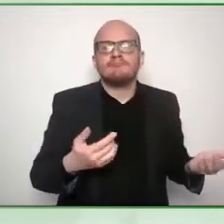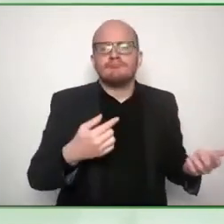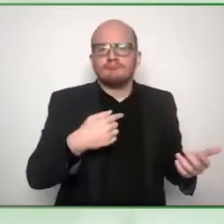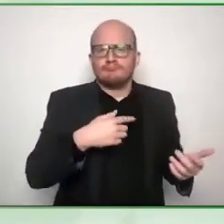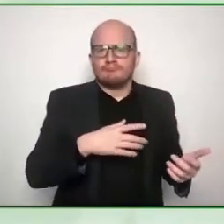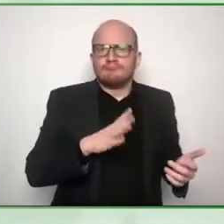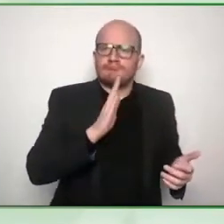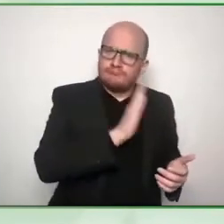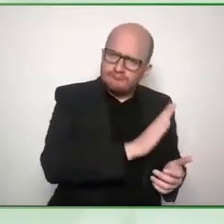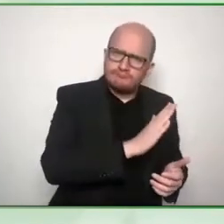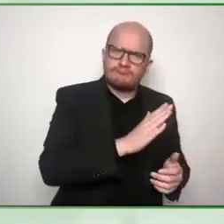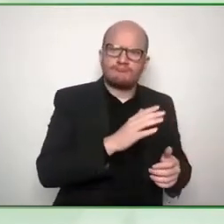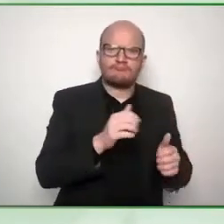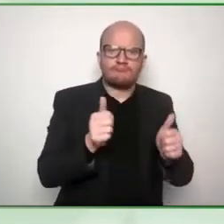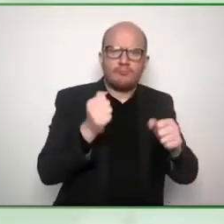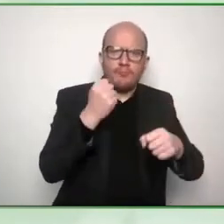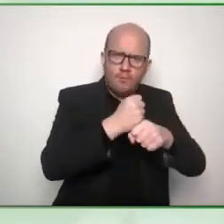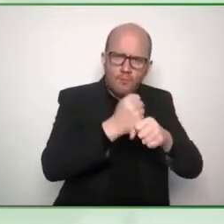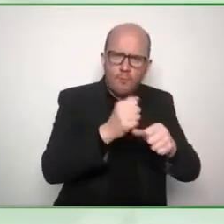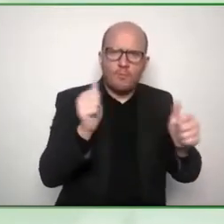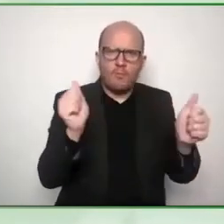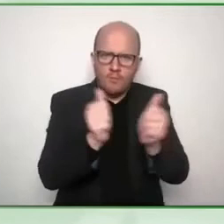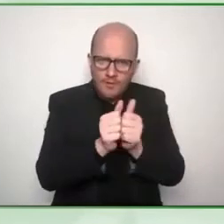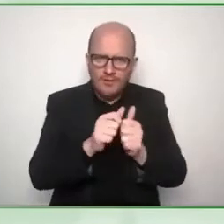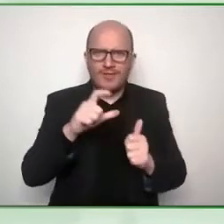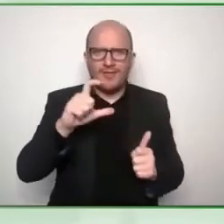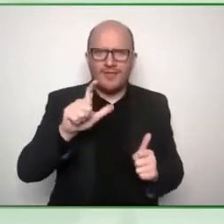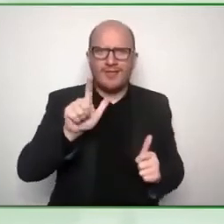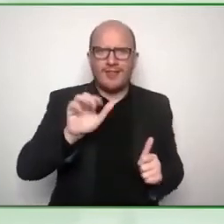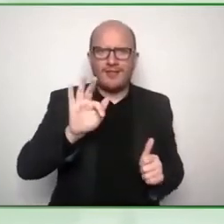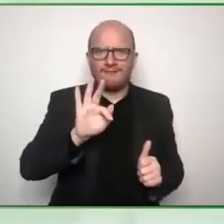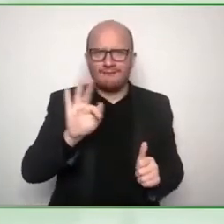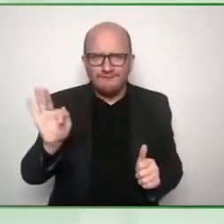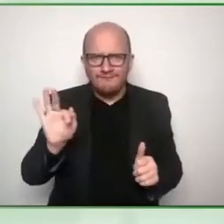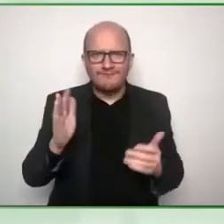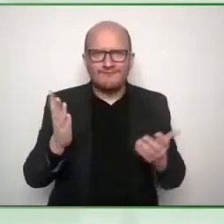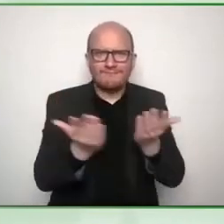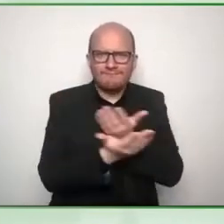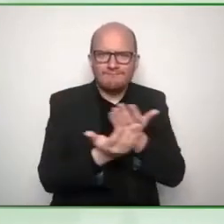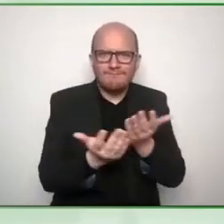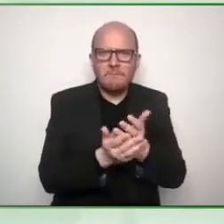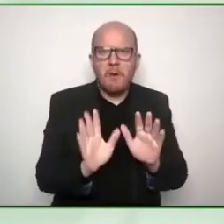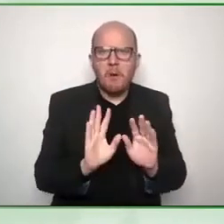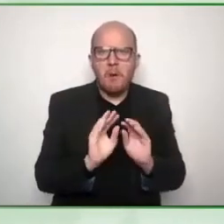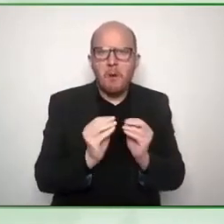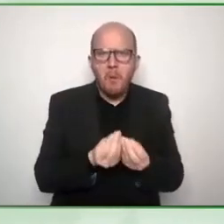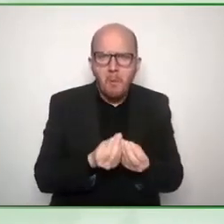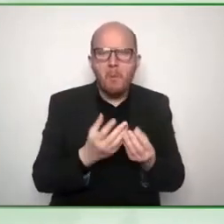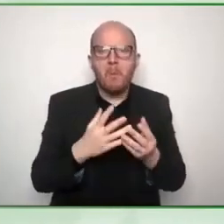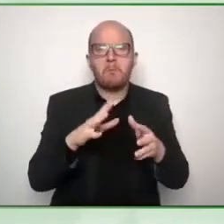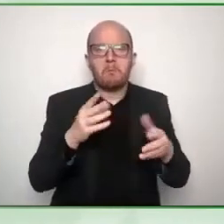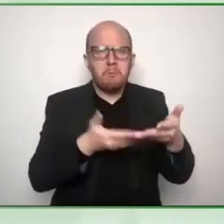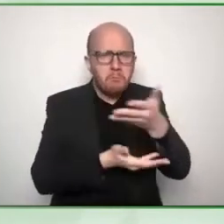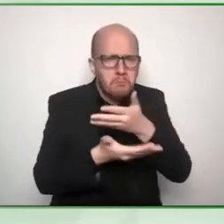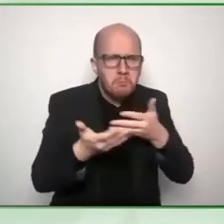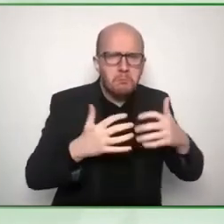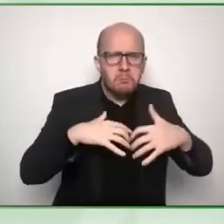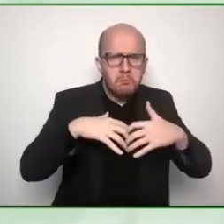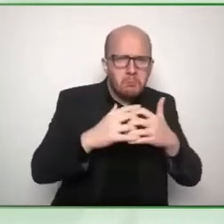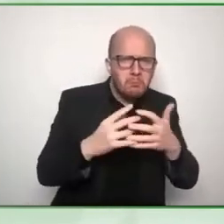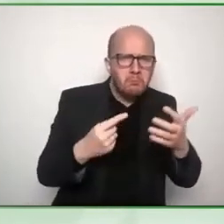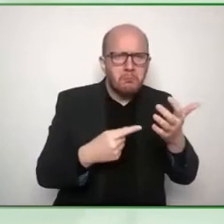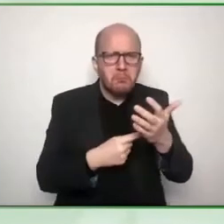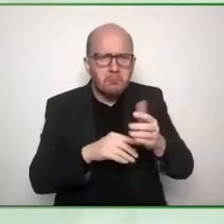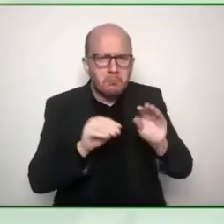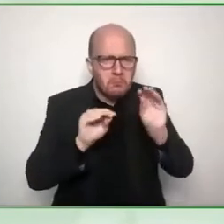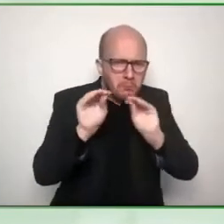uh the creation of the toolkit and the platform that it was built on uh in regards to uh you know putting